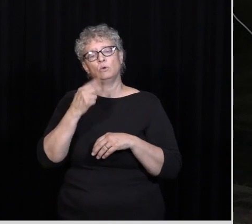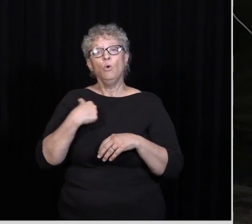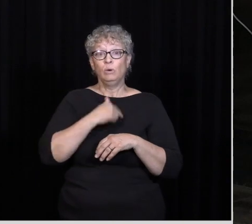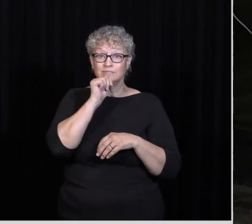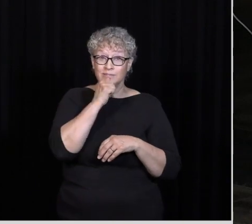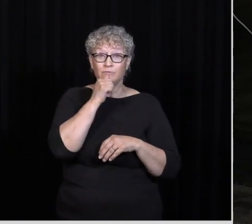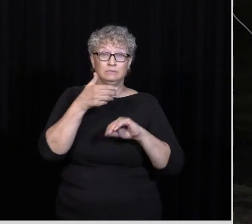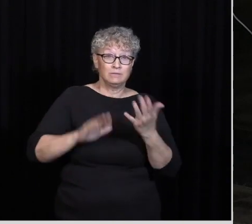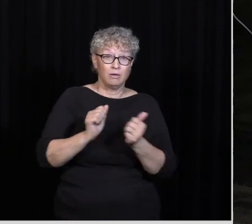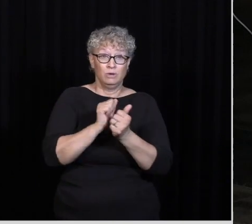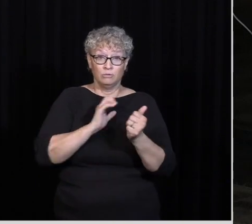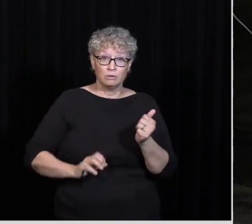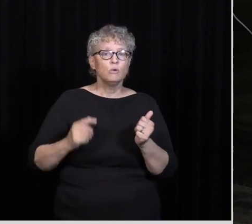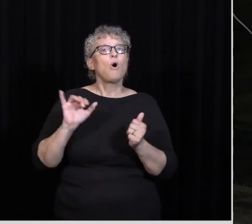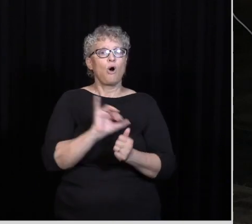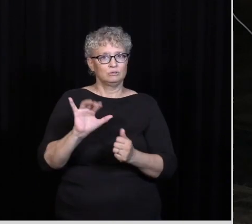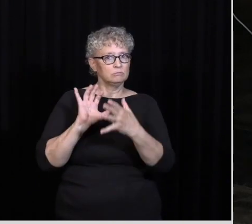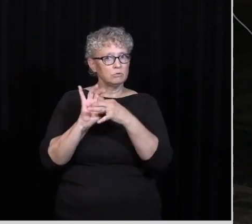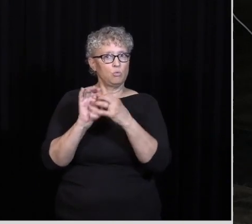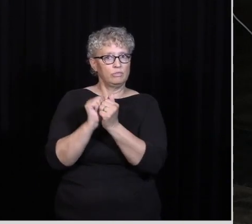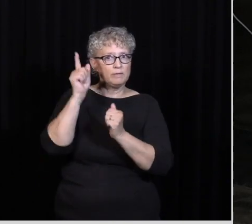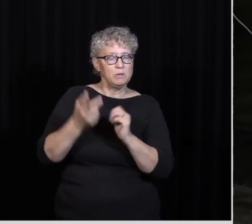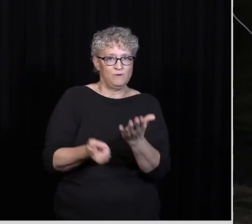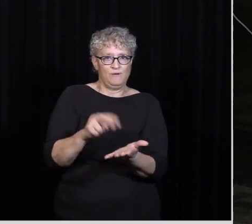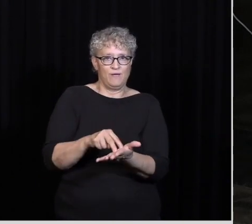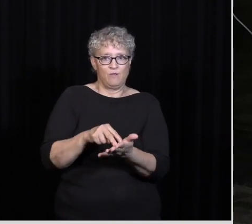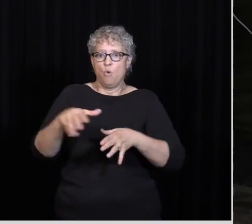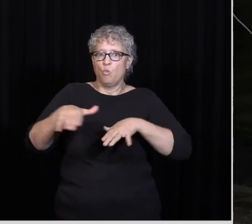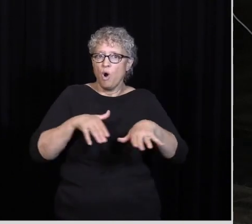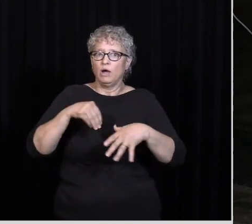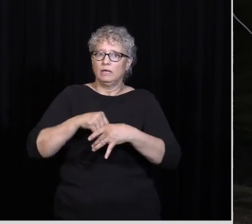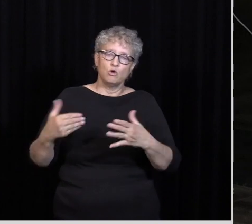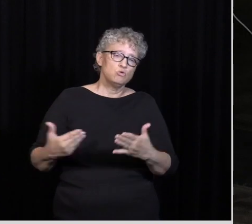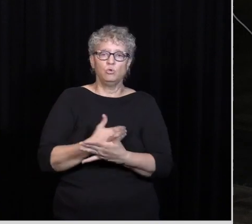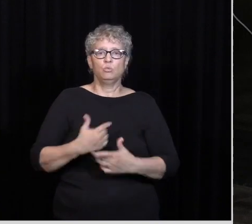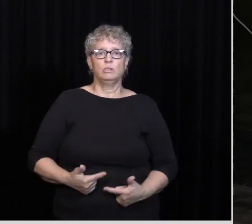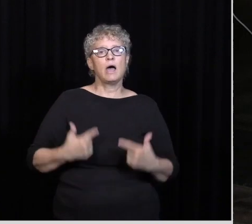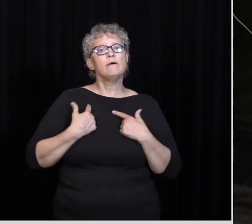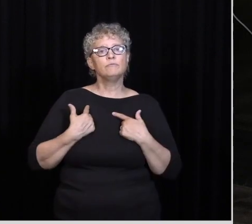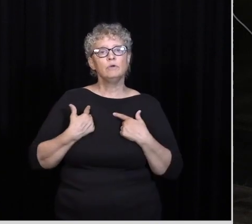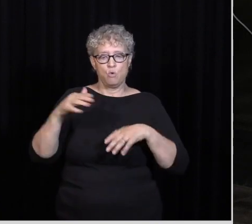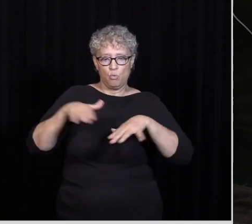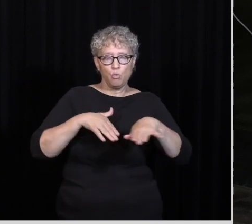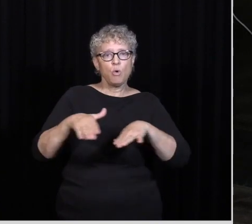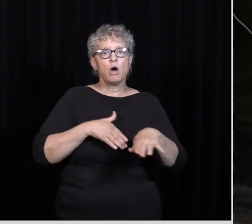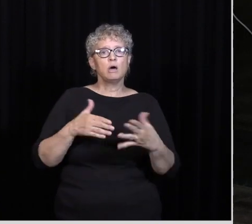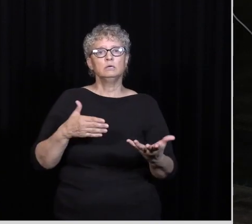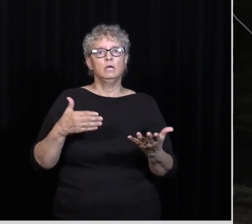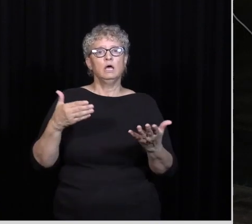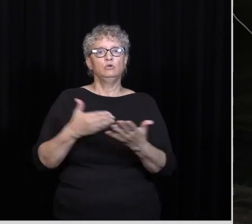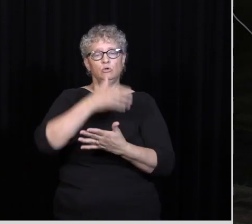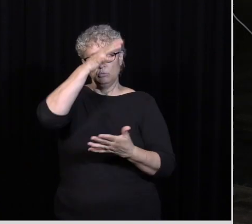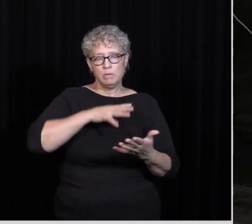Die With Christ We Also United With Him In Resurrection To Walk In A Newness Of Life To Walk As A New